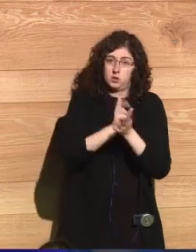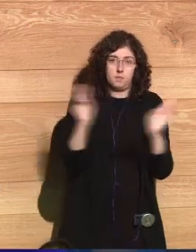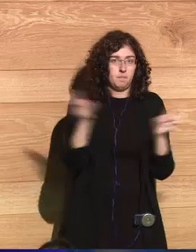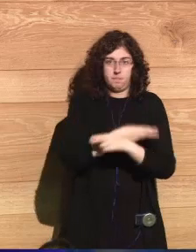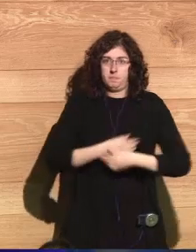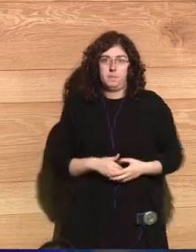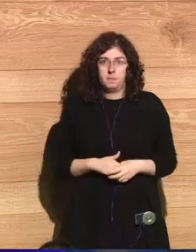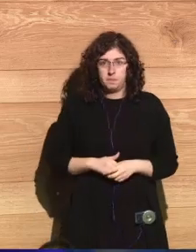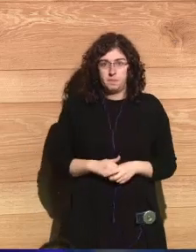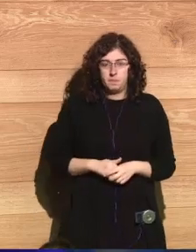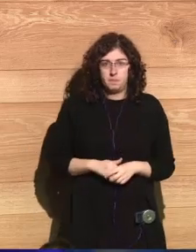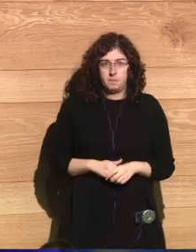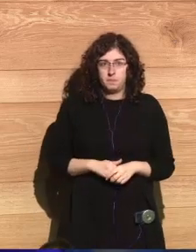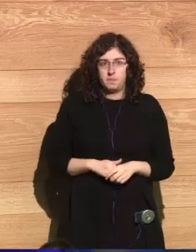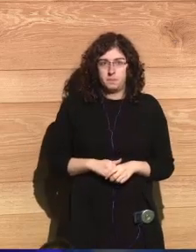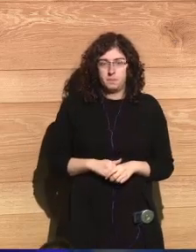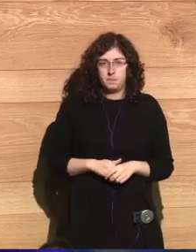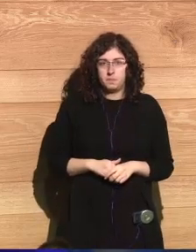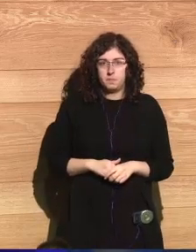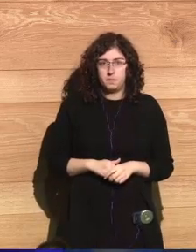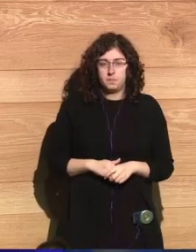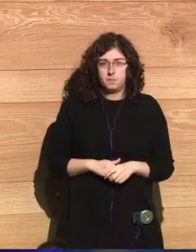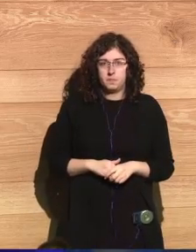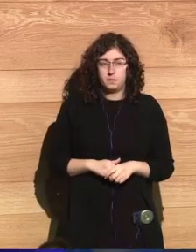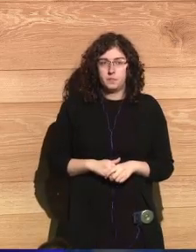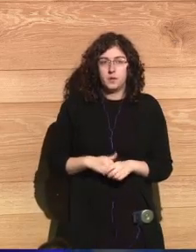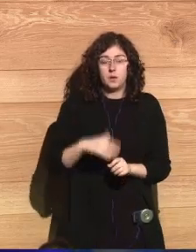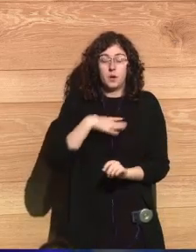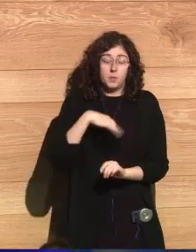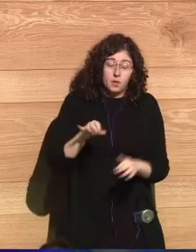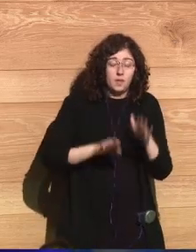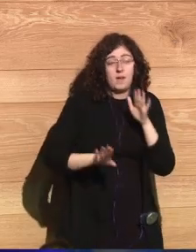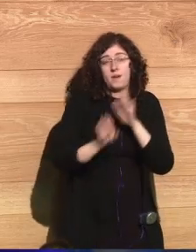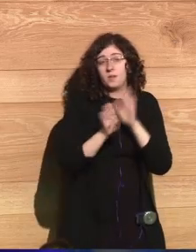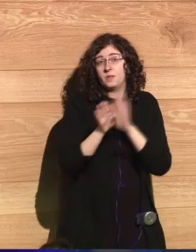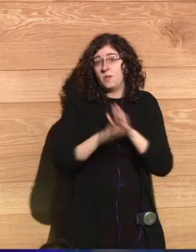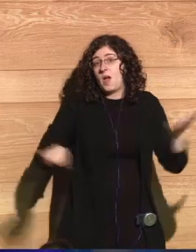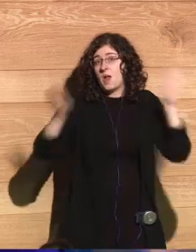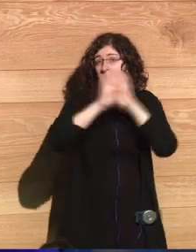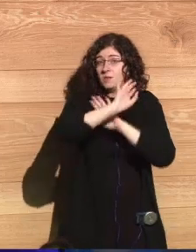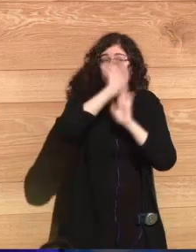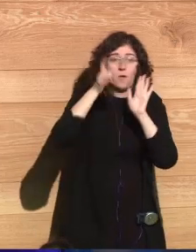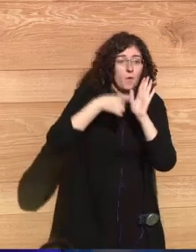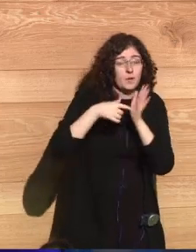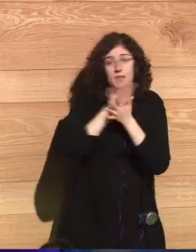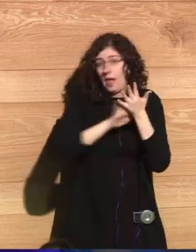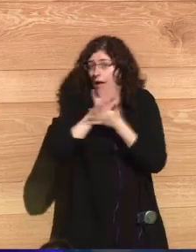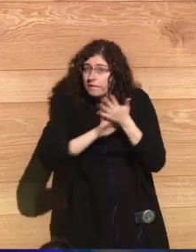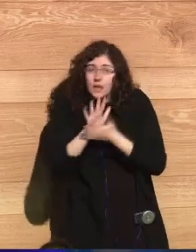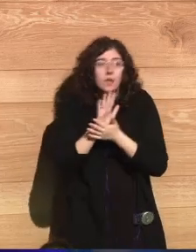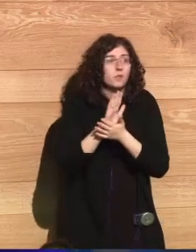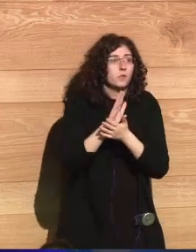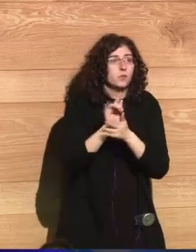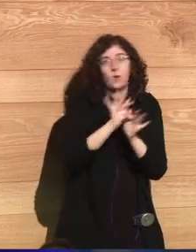Well, I could go on all night, all day, all week, giving you the details.